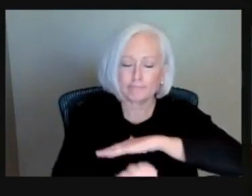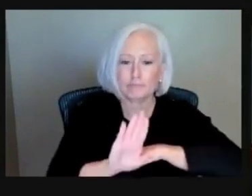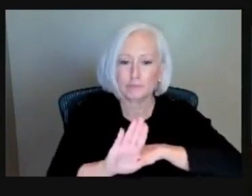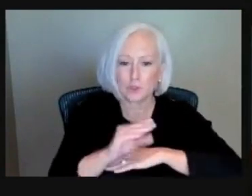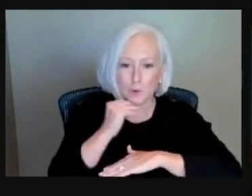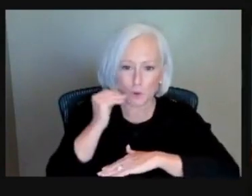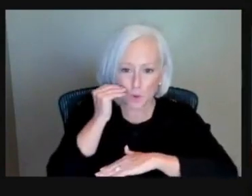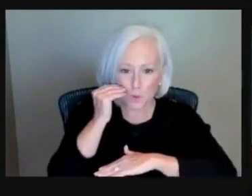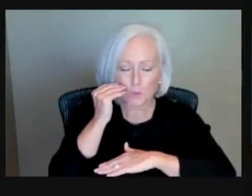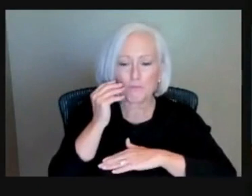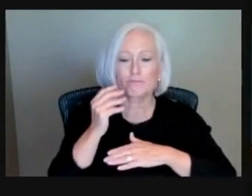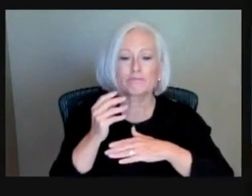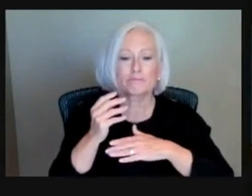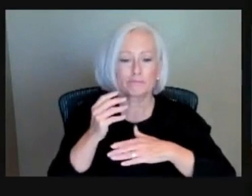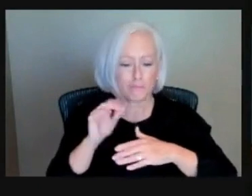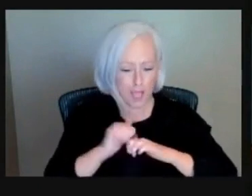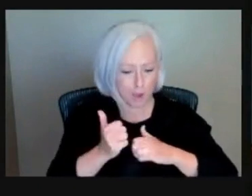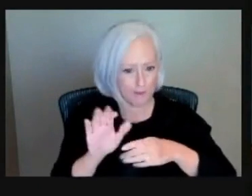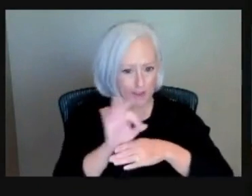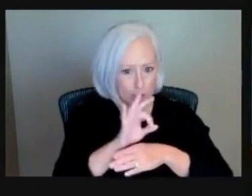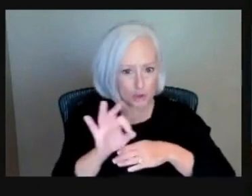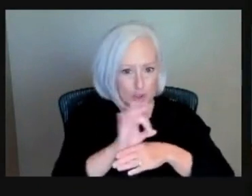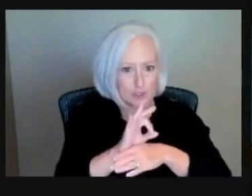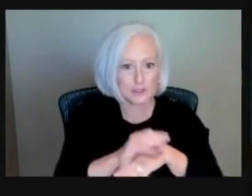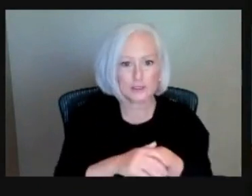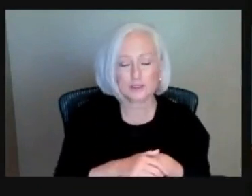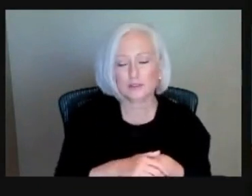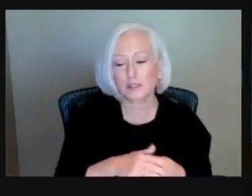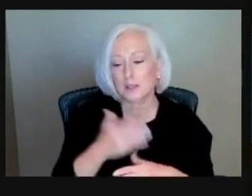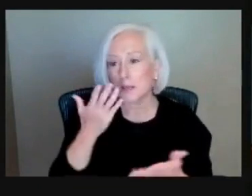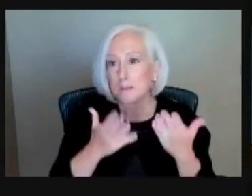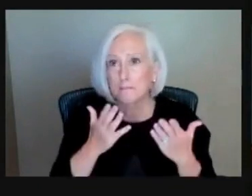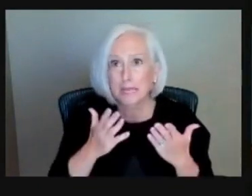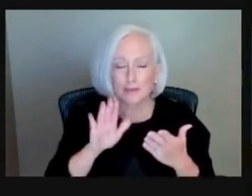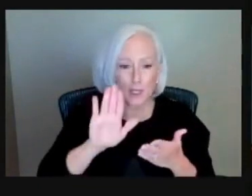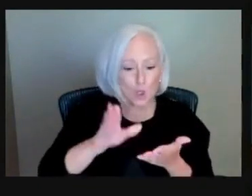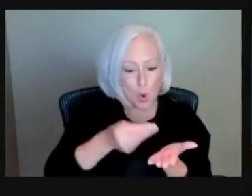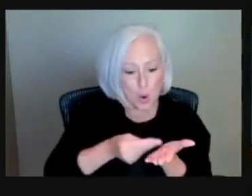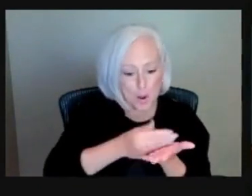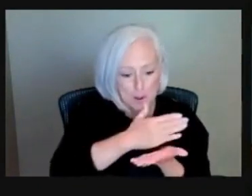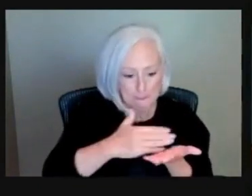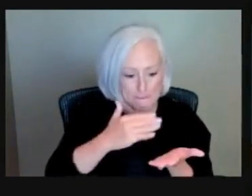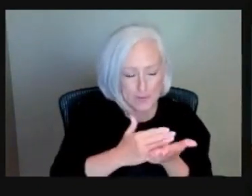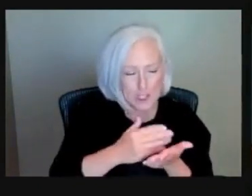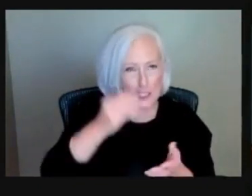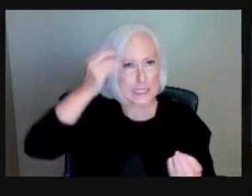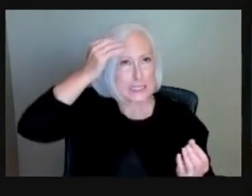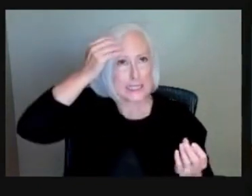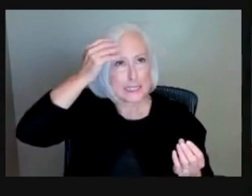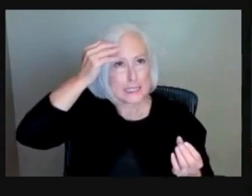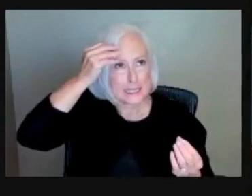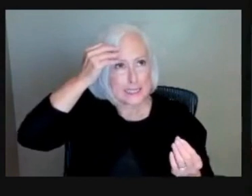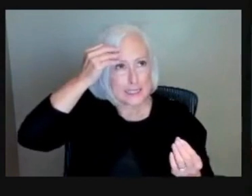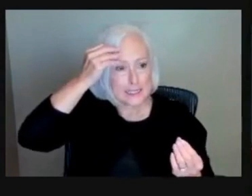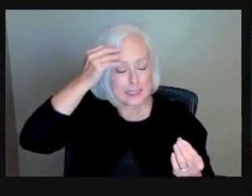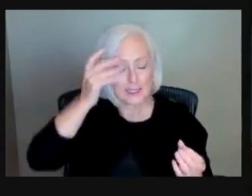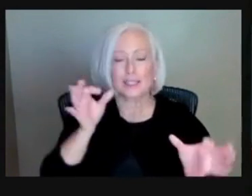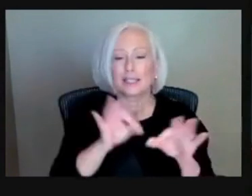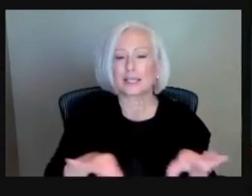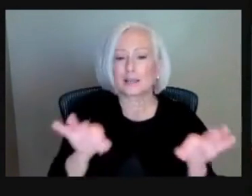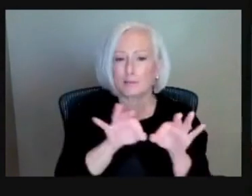mind, maybe you've written it out. We want to look at where your money goes.